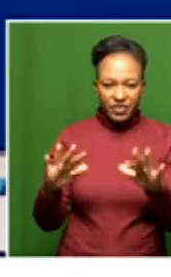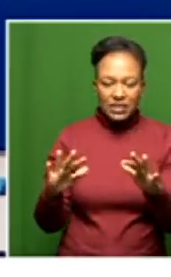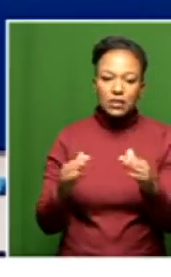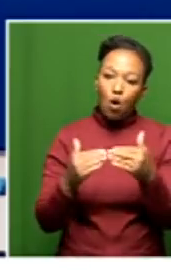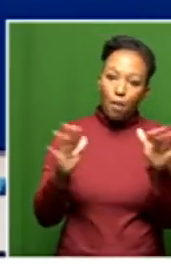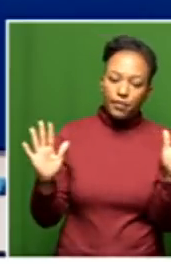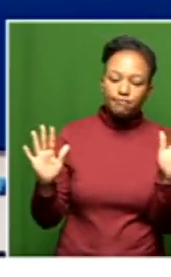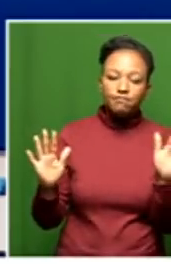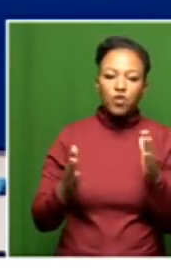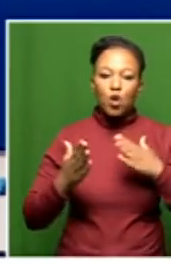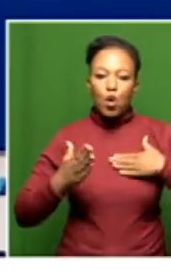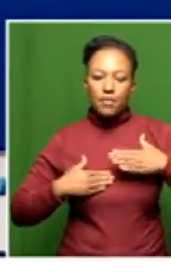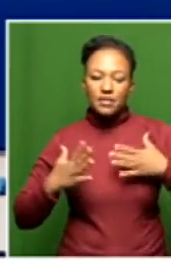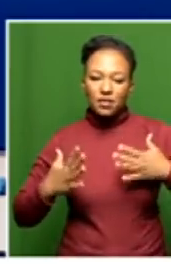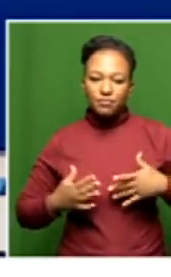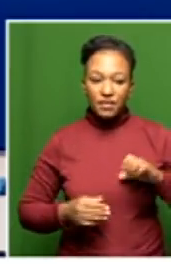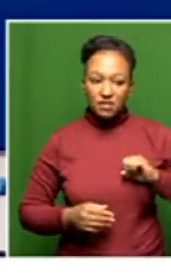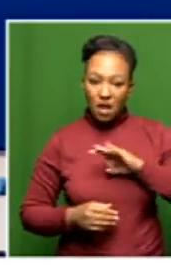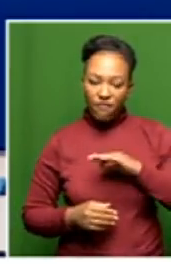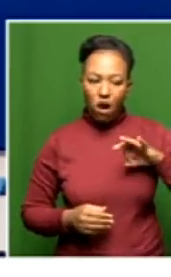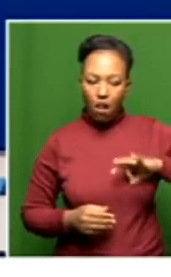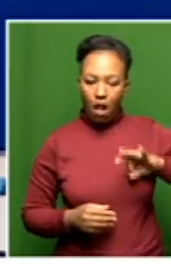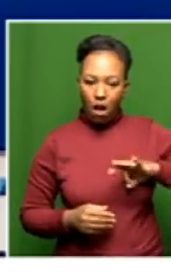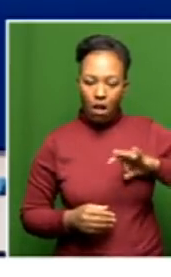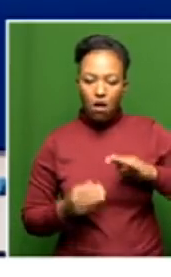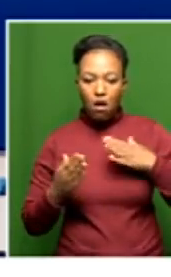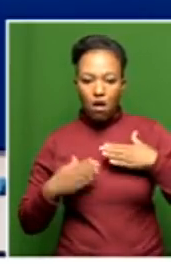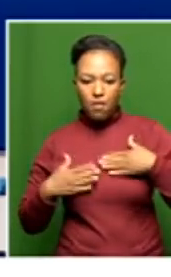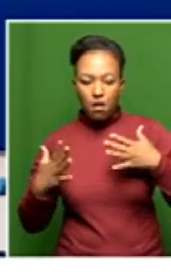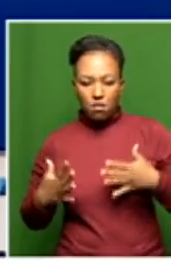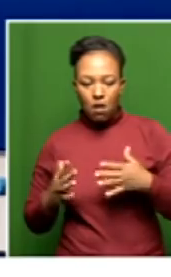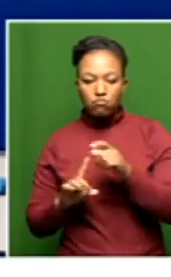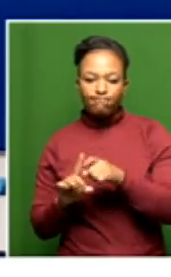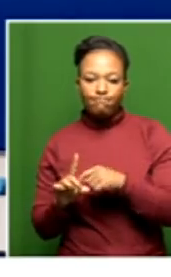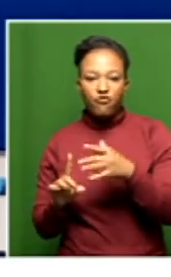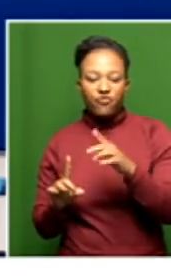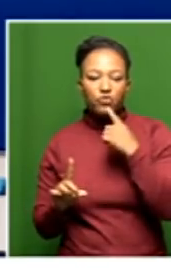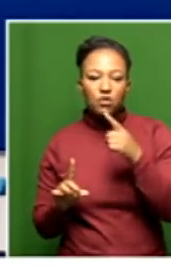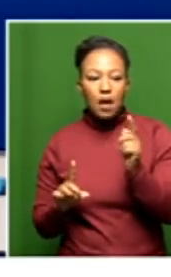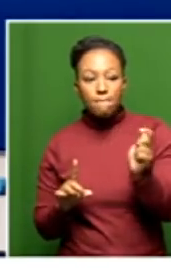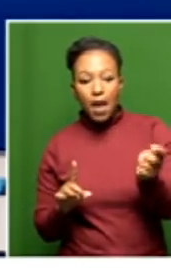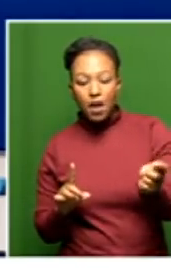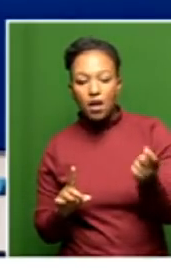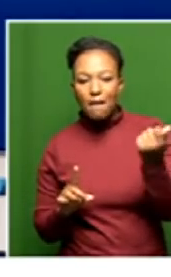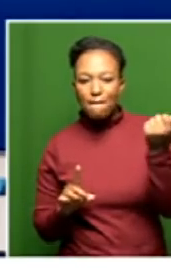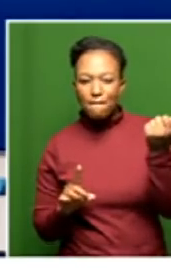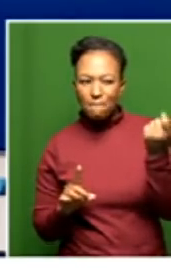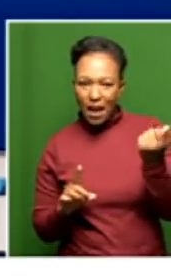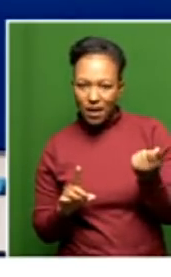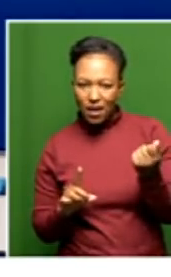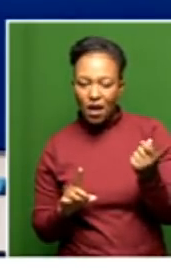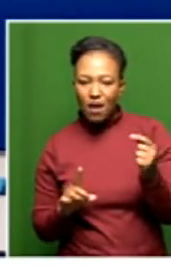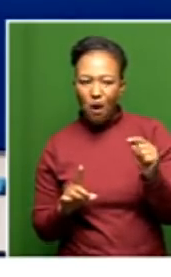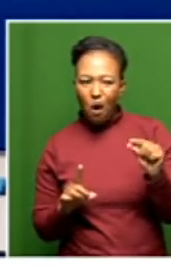in place, staff still being paid, the administrator says they were being paid rates that were not even